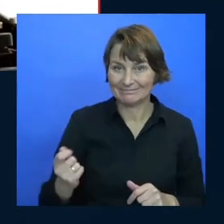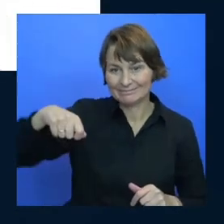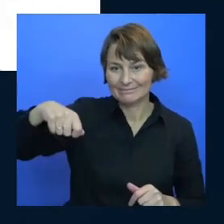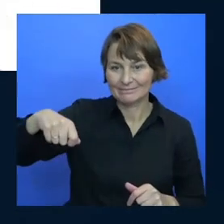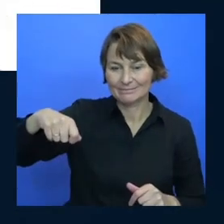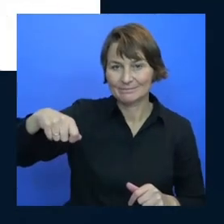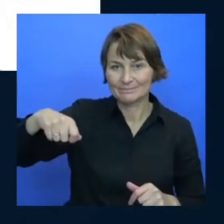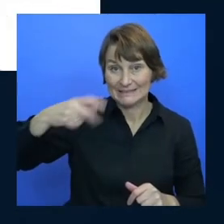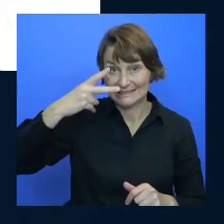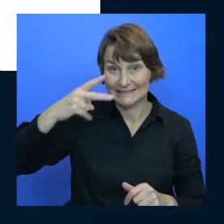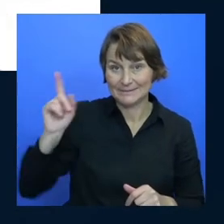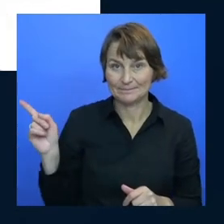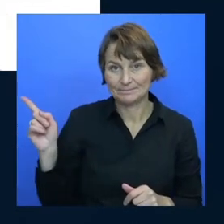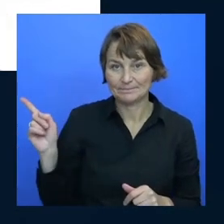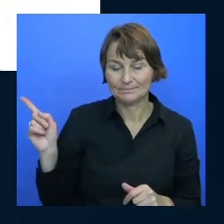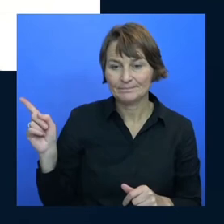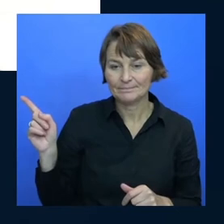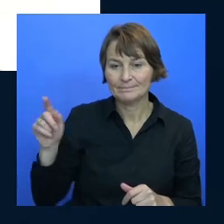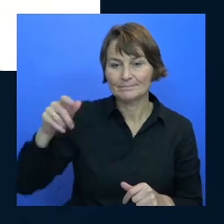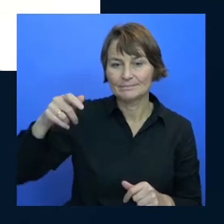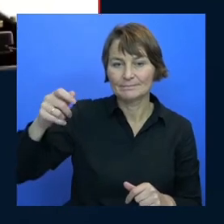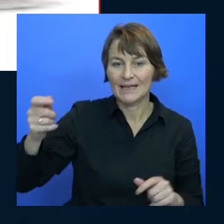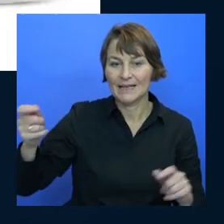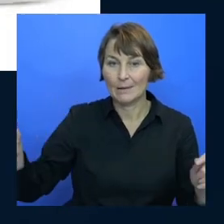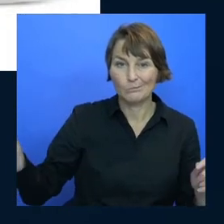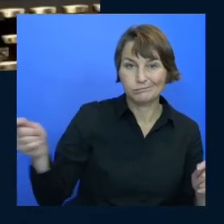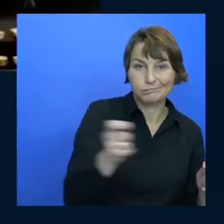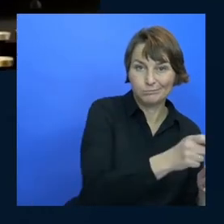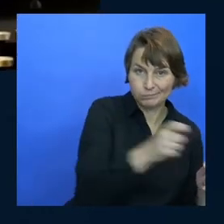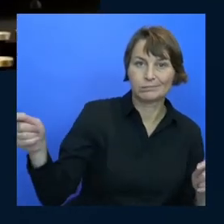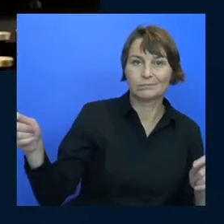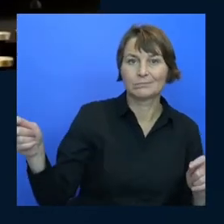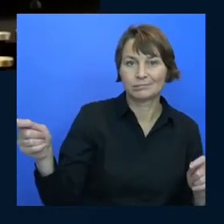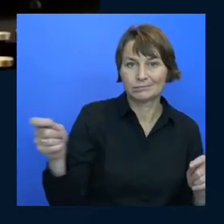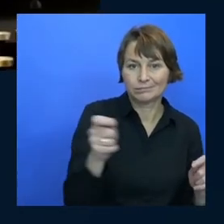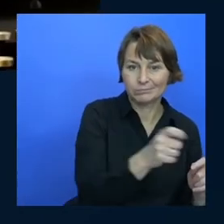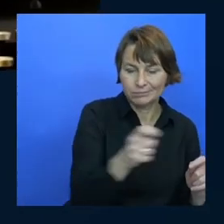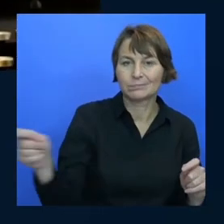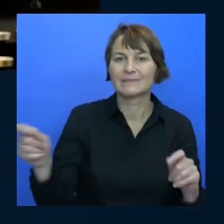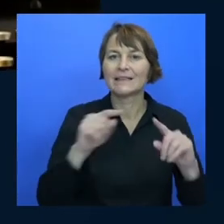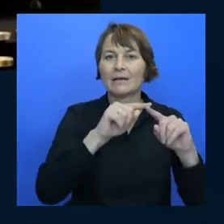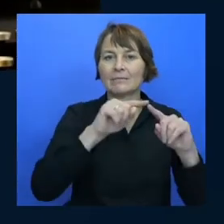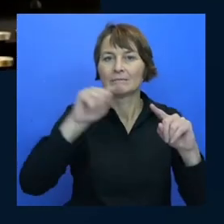and that you would pull that lever and go and then you would turn this thing